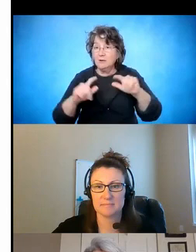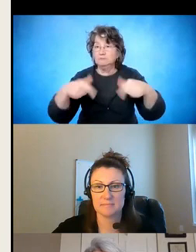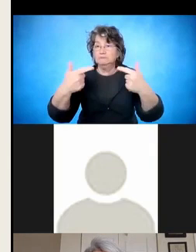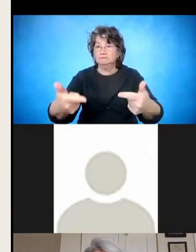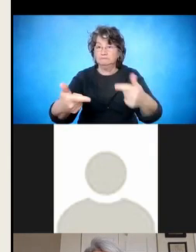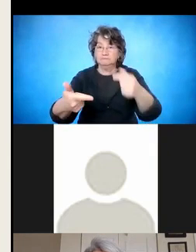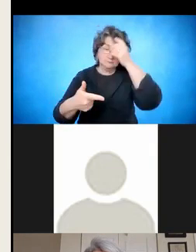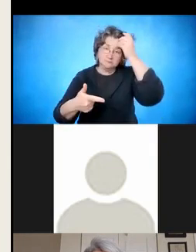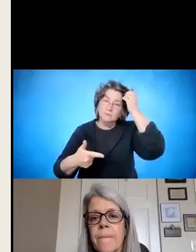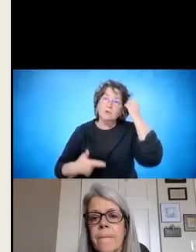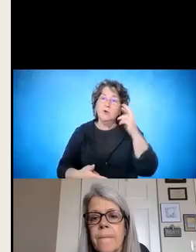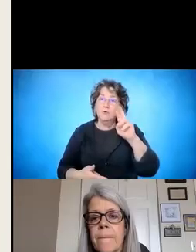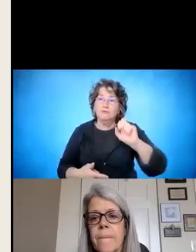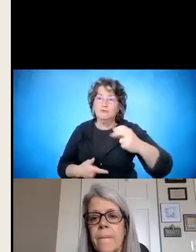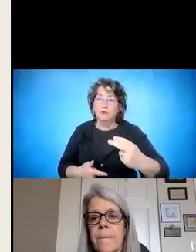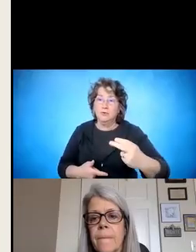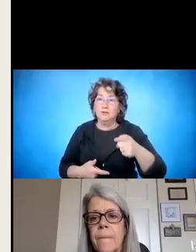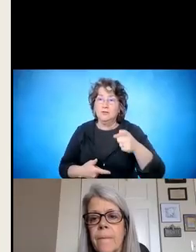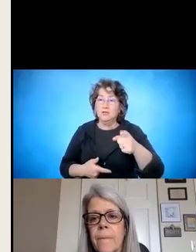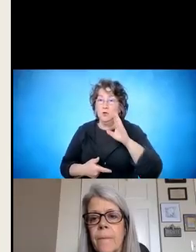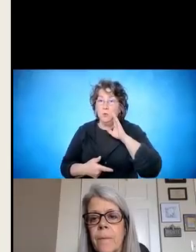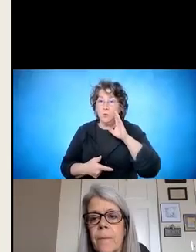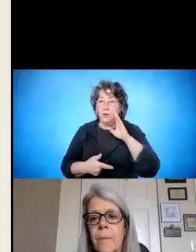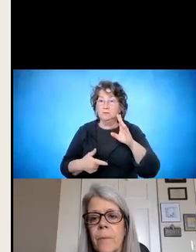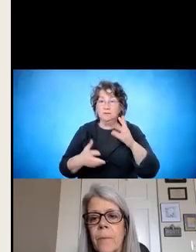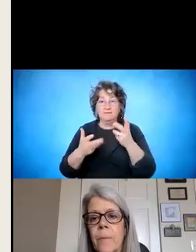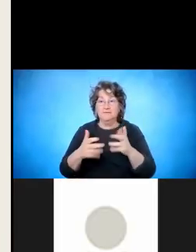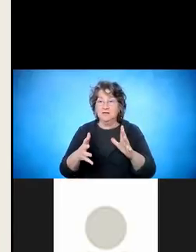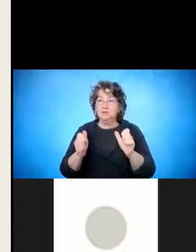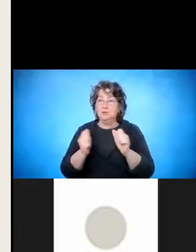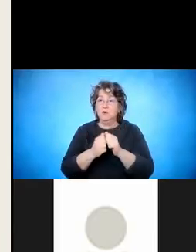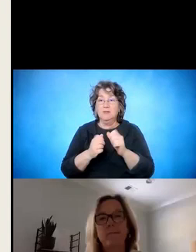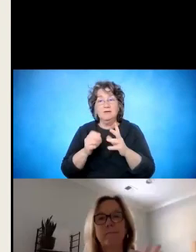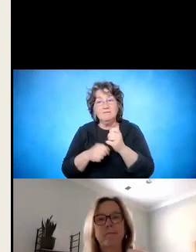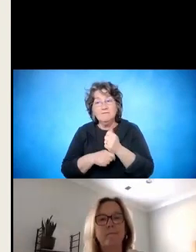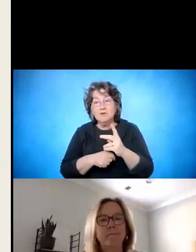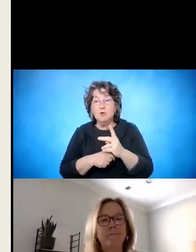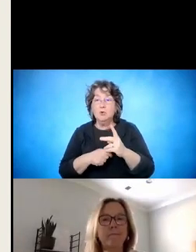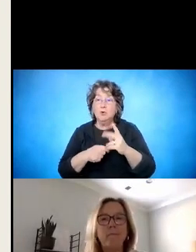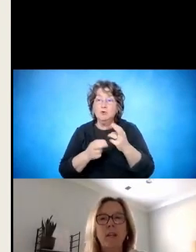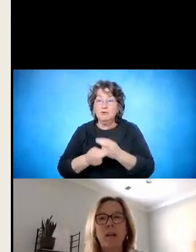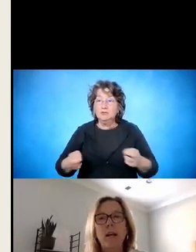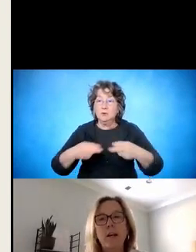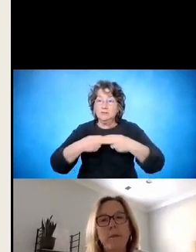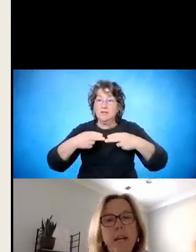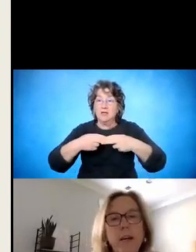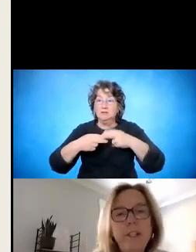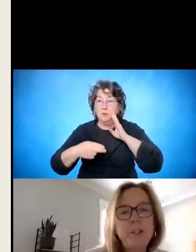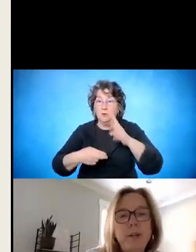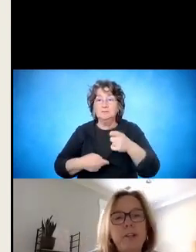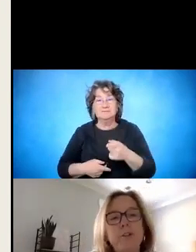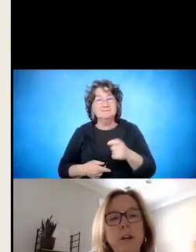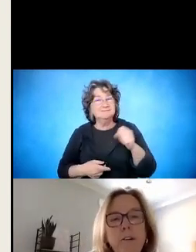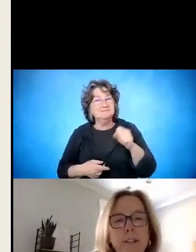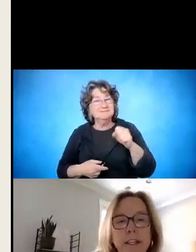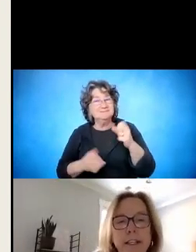over to Ruth. And she's going to finish up with a few additional resource slides. Ruth. Yeah, we